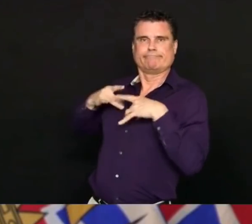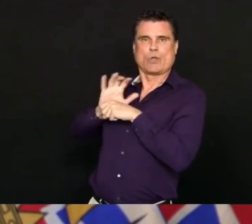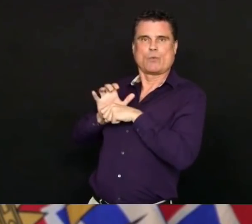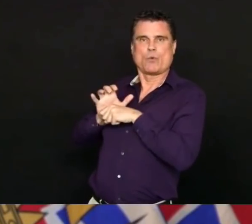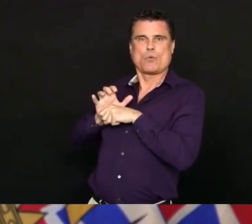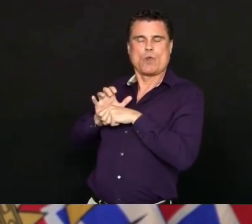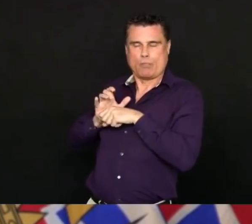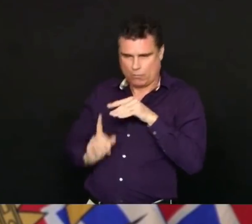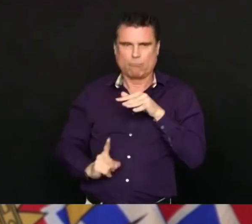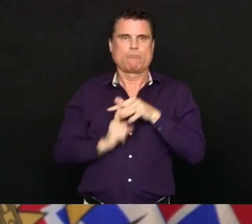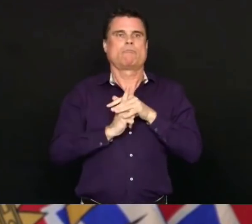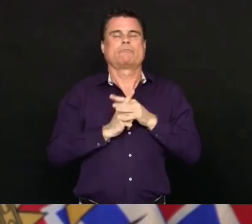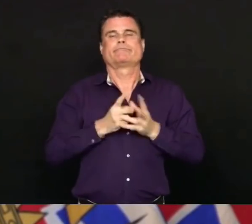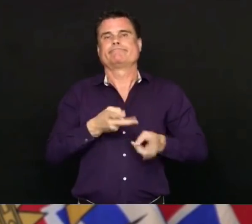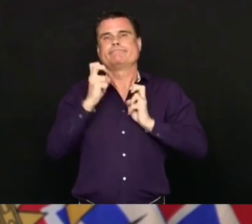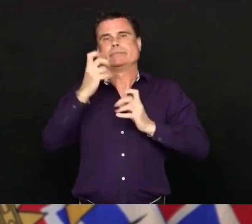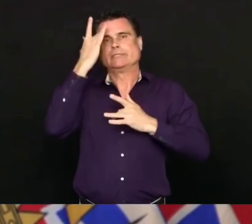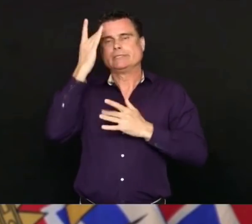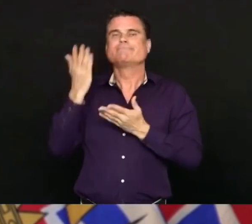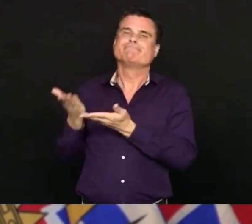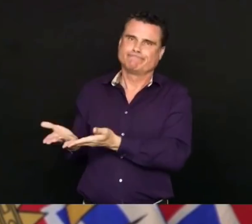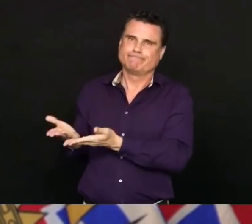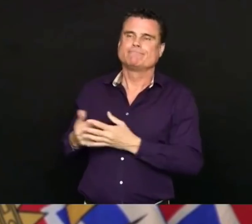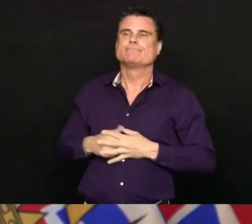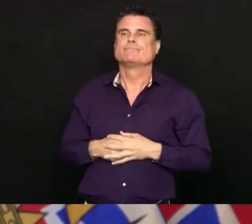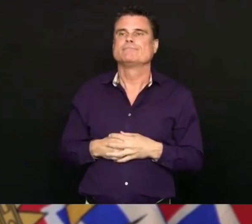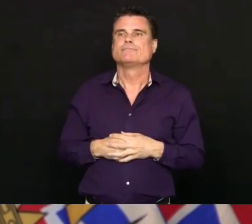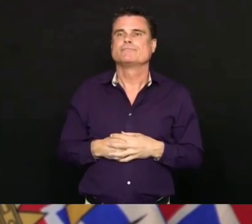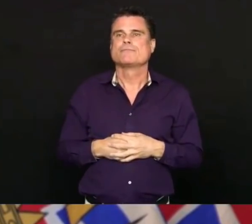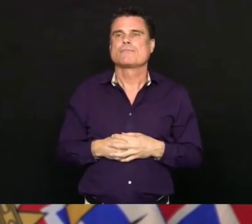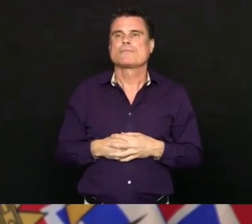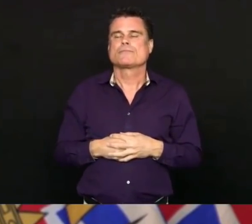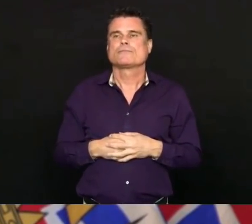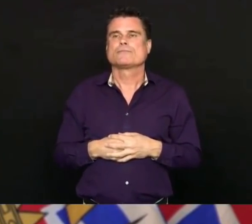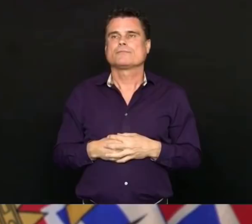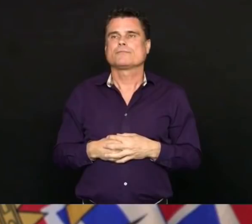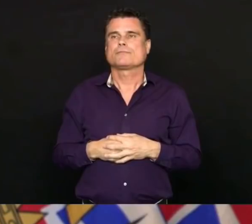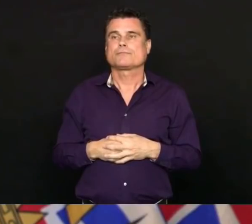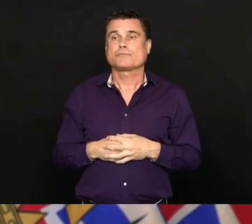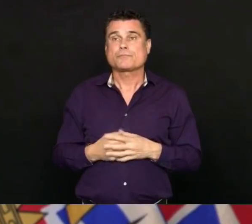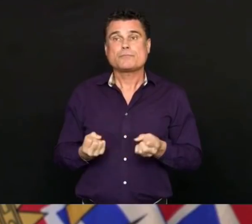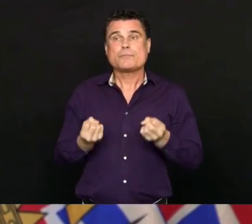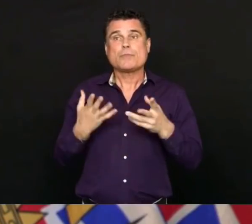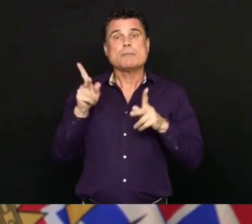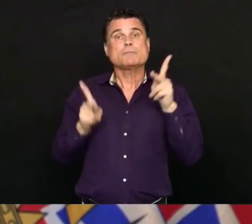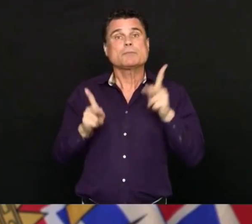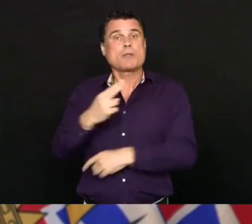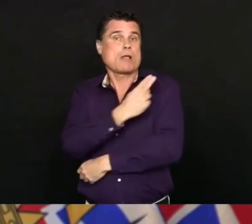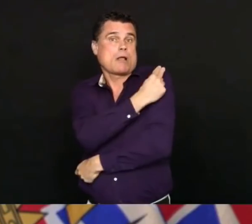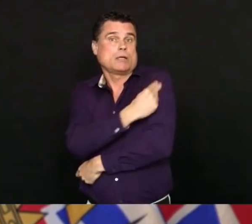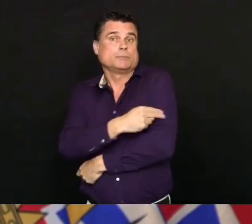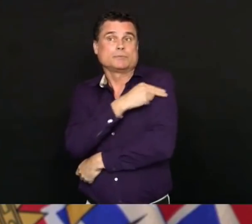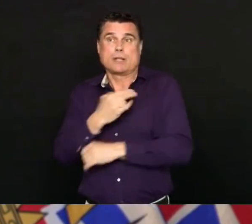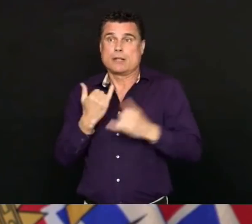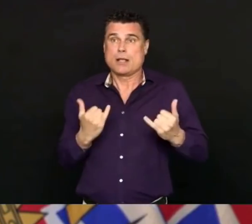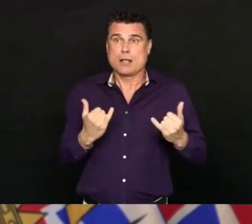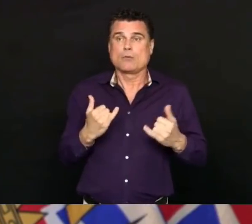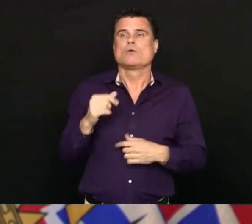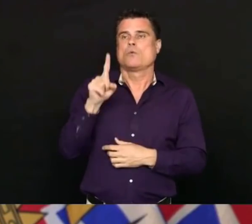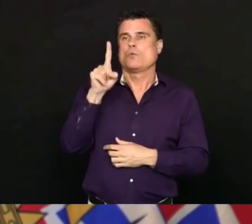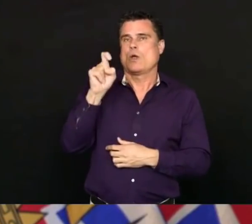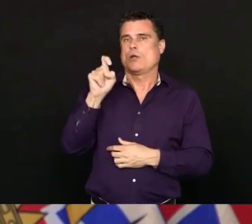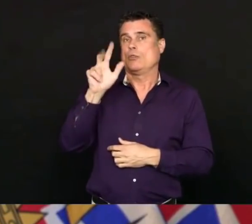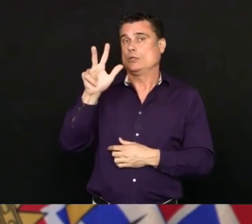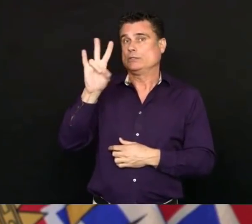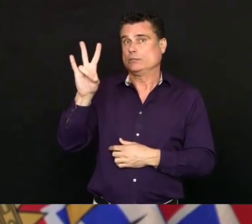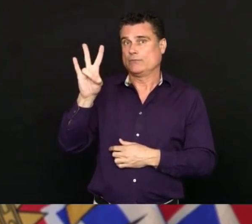In terms of our cases here in BC, we have 137 people who are hospitalized, and of those, 58